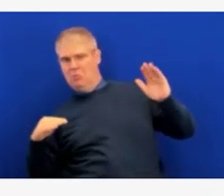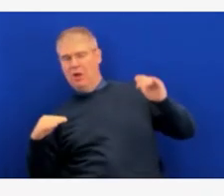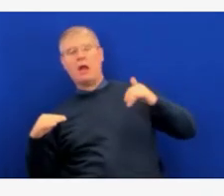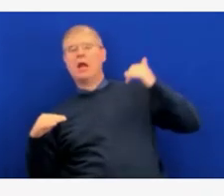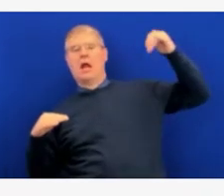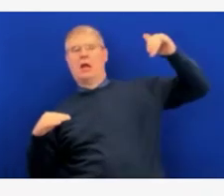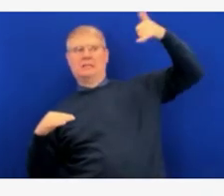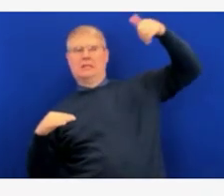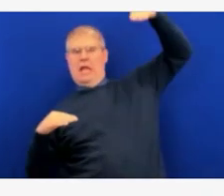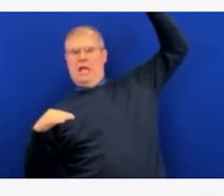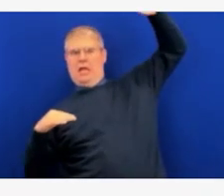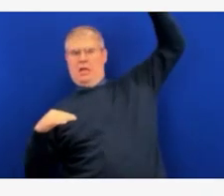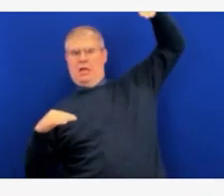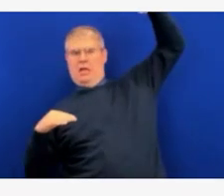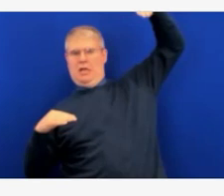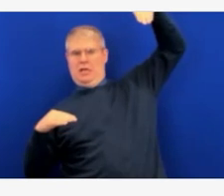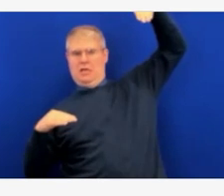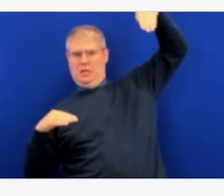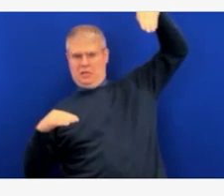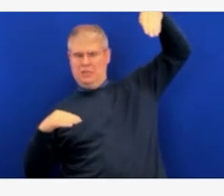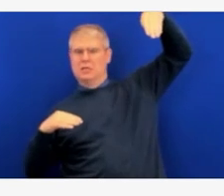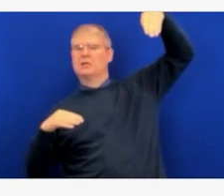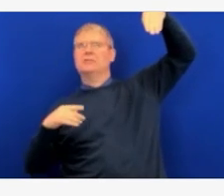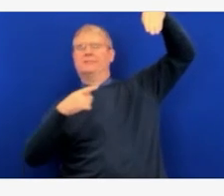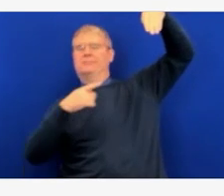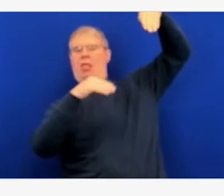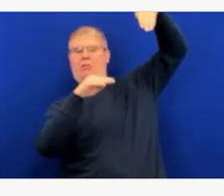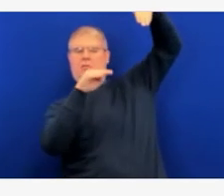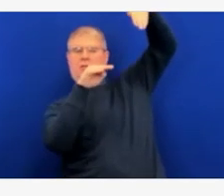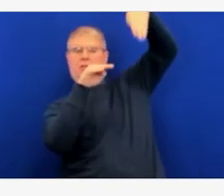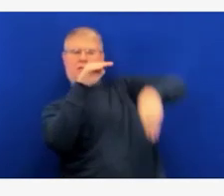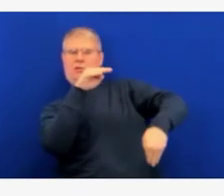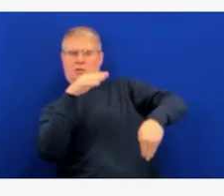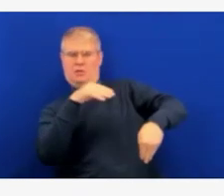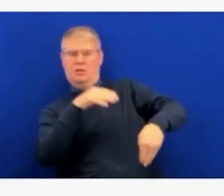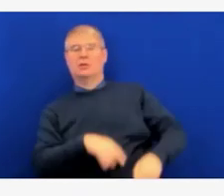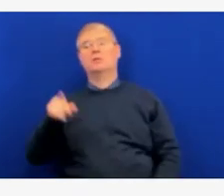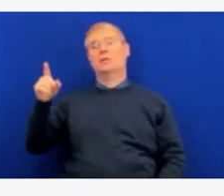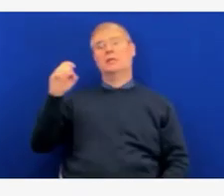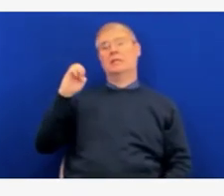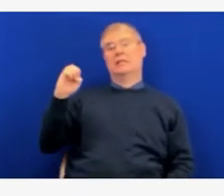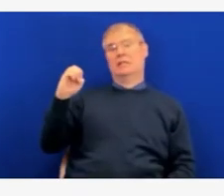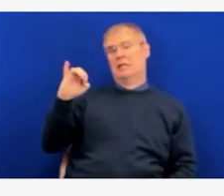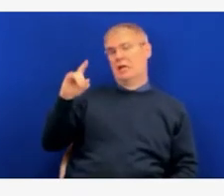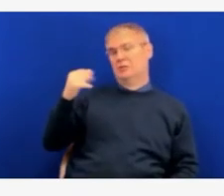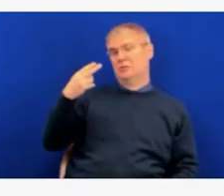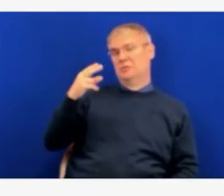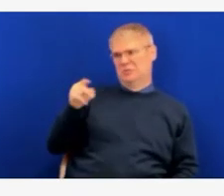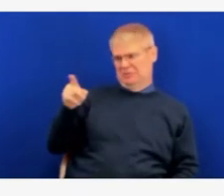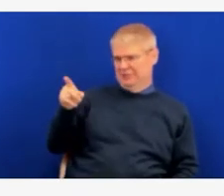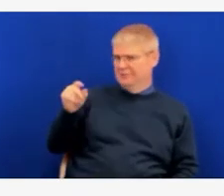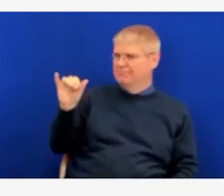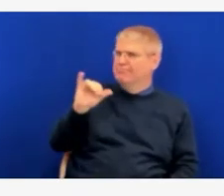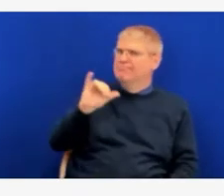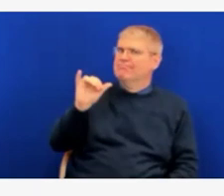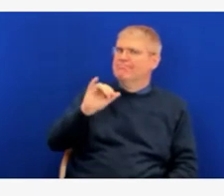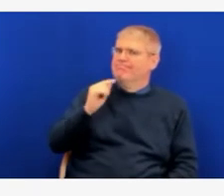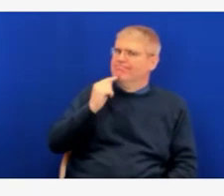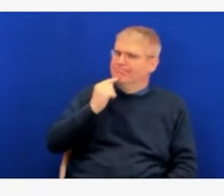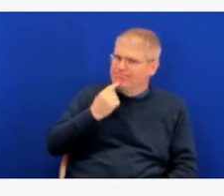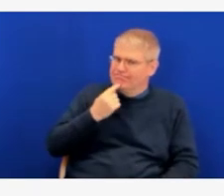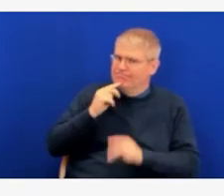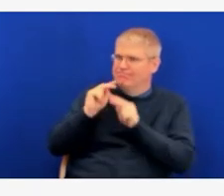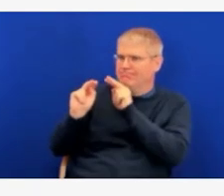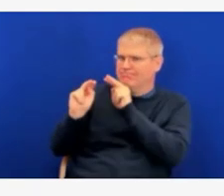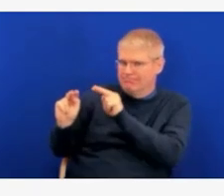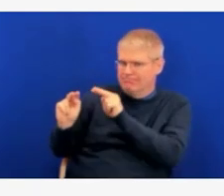Hospitalizations continue to decline, but the numbers of people in the hospital with COVID remains at a high enough level. It continues to strain our hospitals, and we